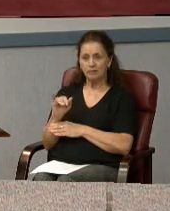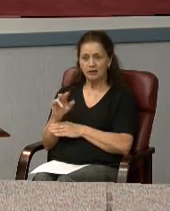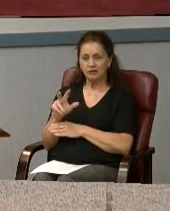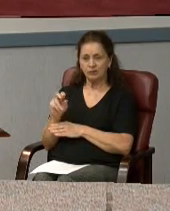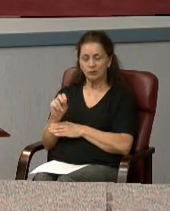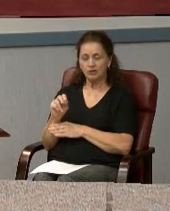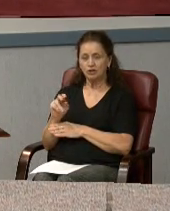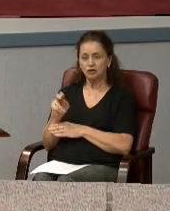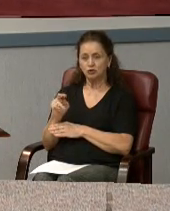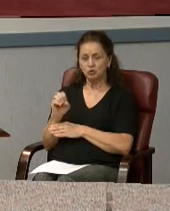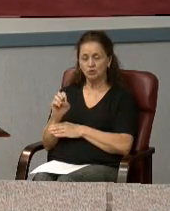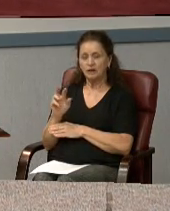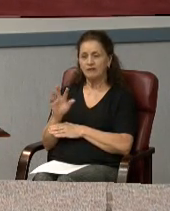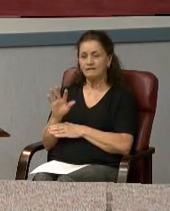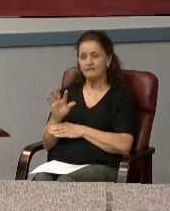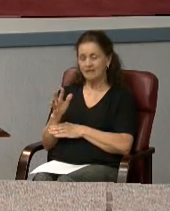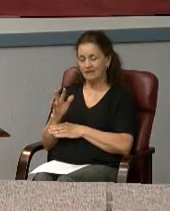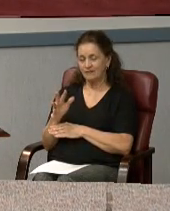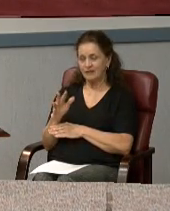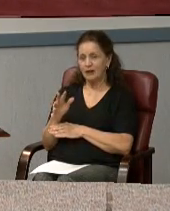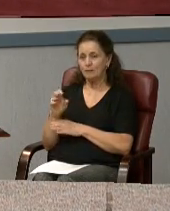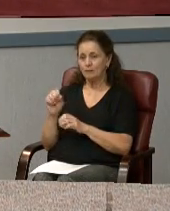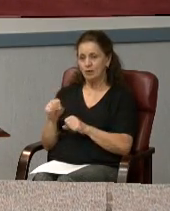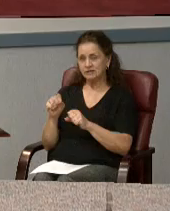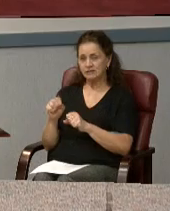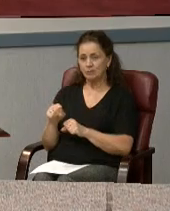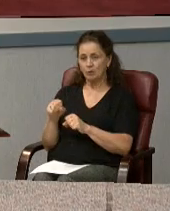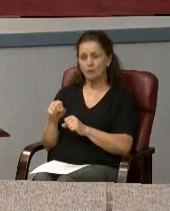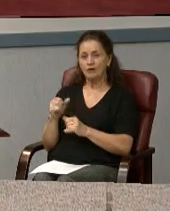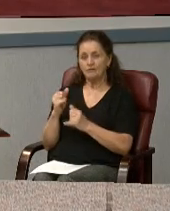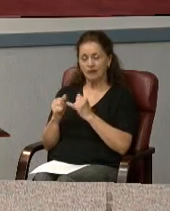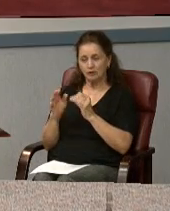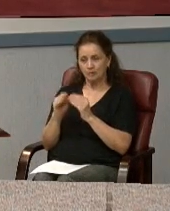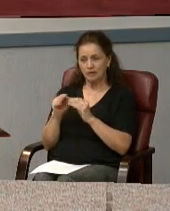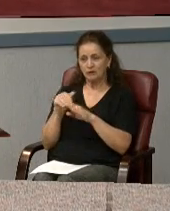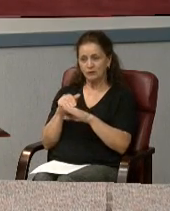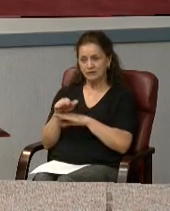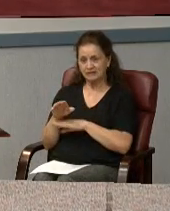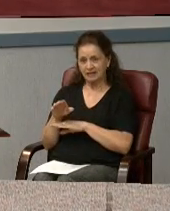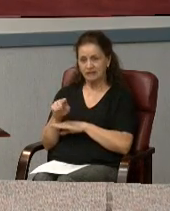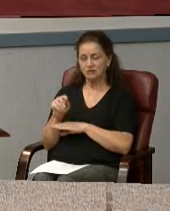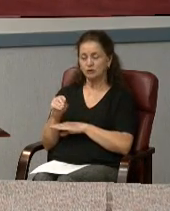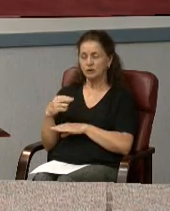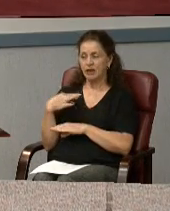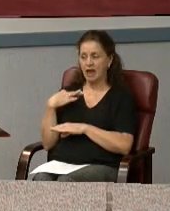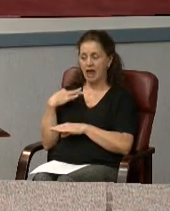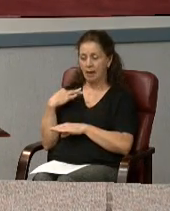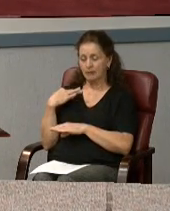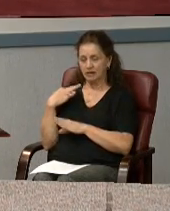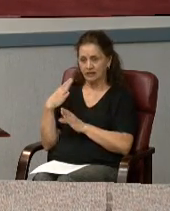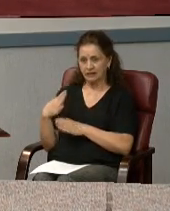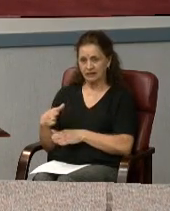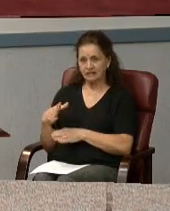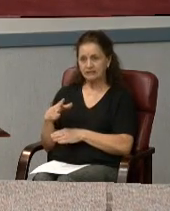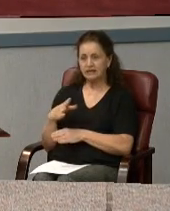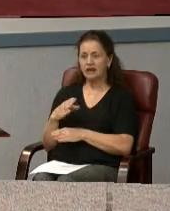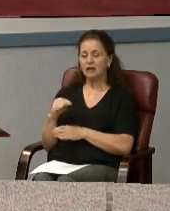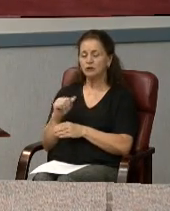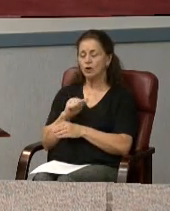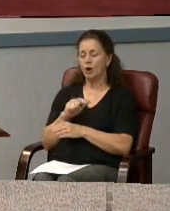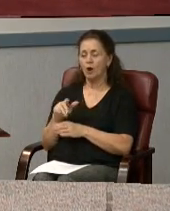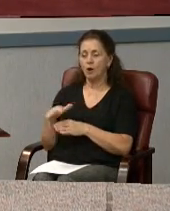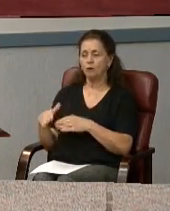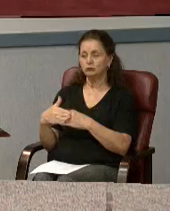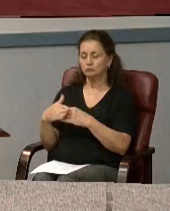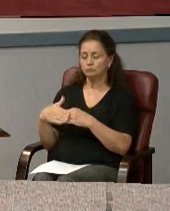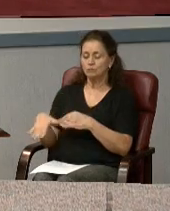possible final public hearing of June 11, was sent by certified mail to the applicant, the property owner, and all contiguous property owners. All